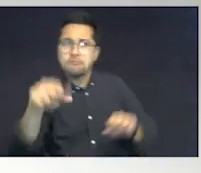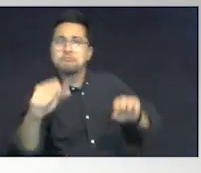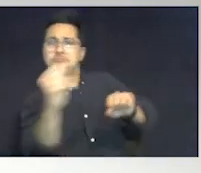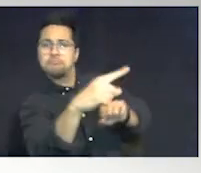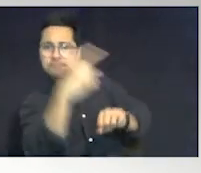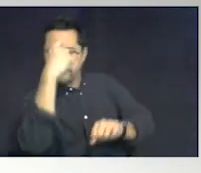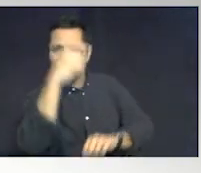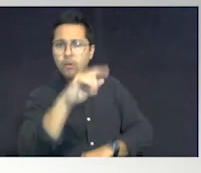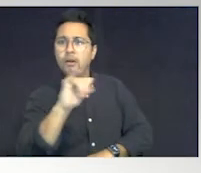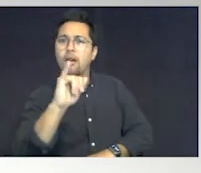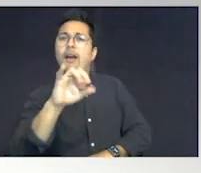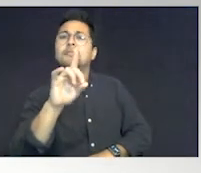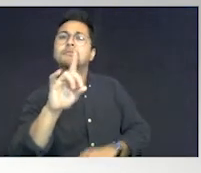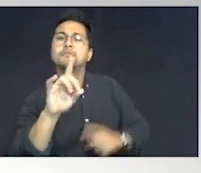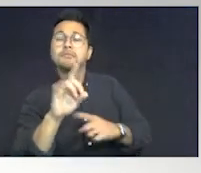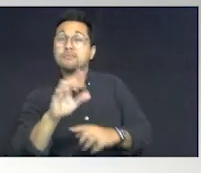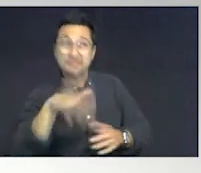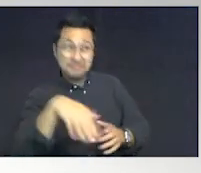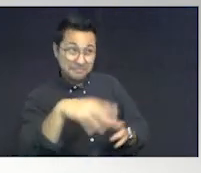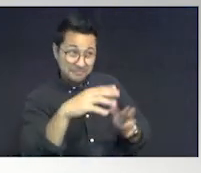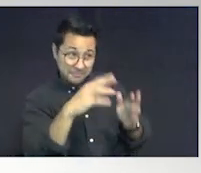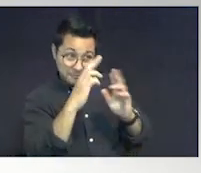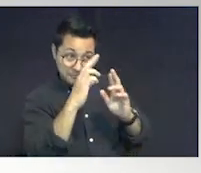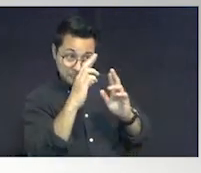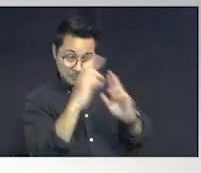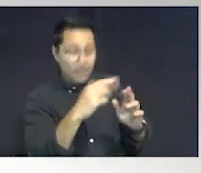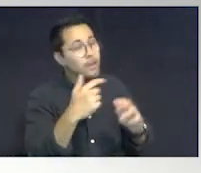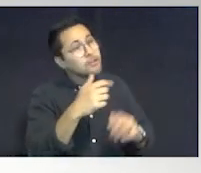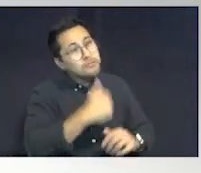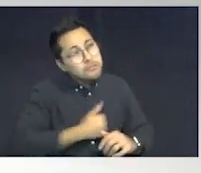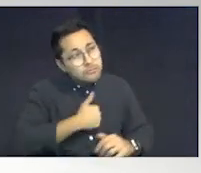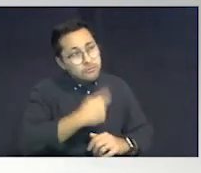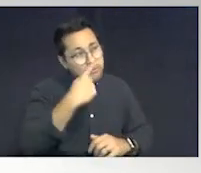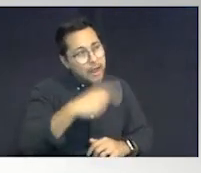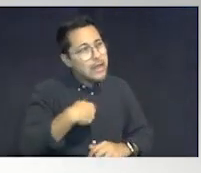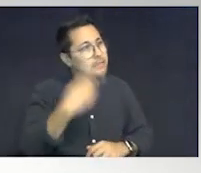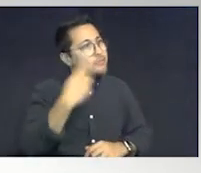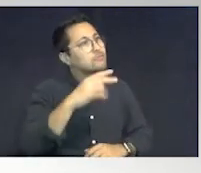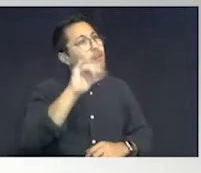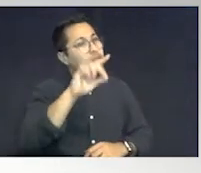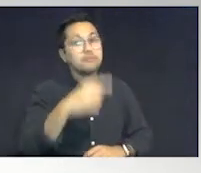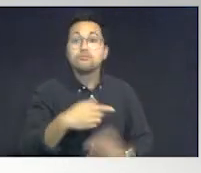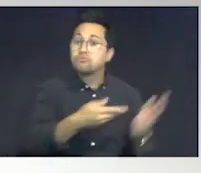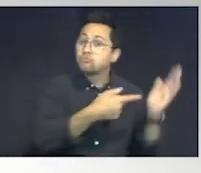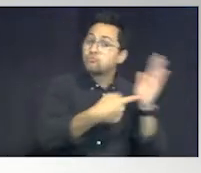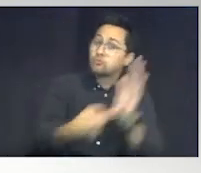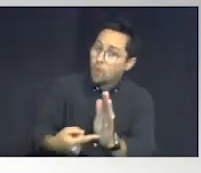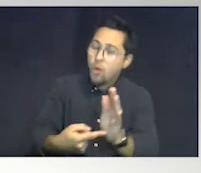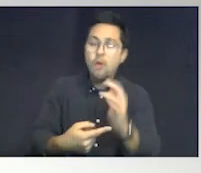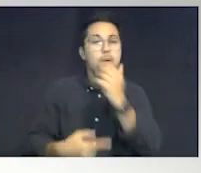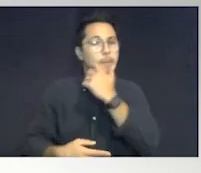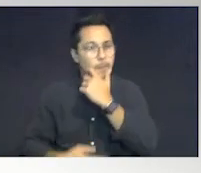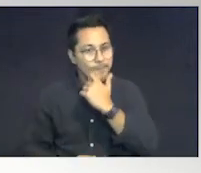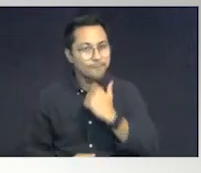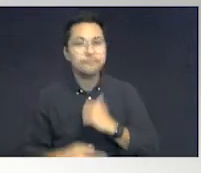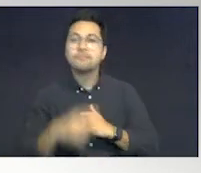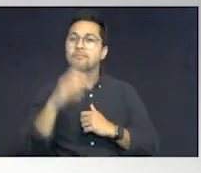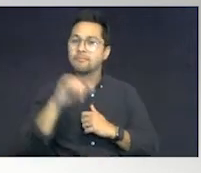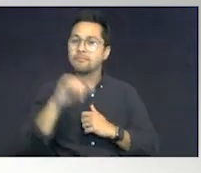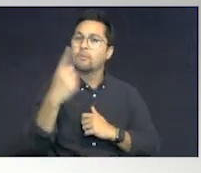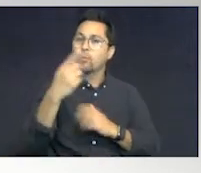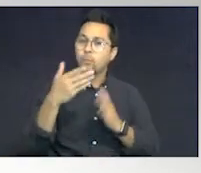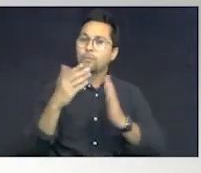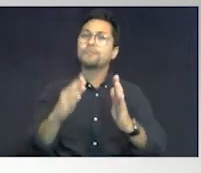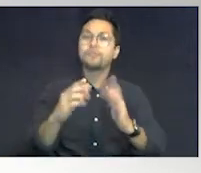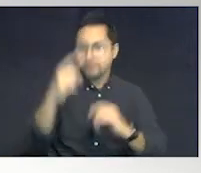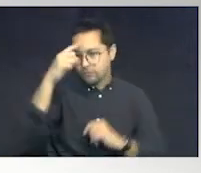officer. Respectfully, sorry, sir, but can I see your identification, please? The officer show me the identification, police identification. That is a way